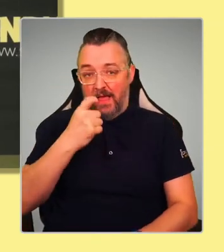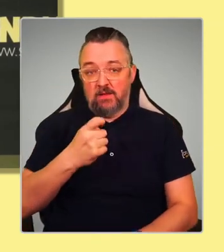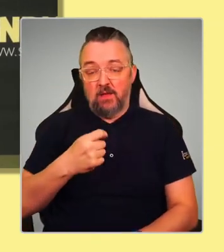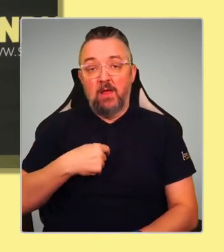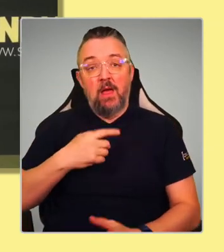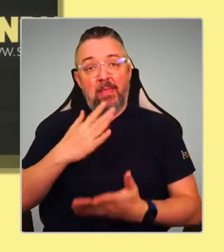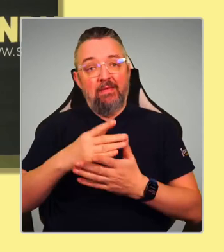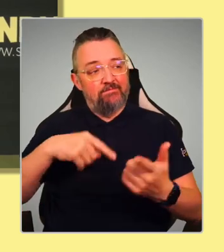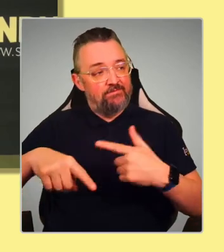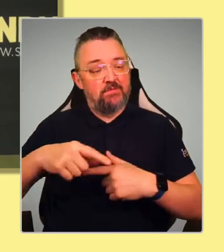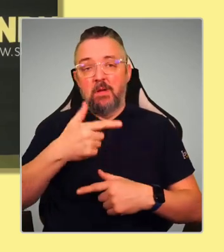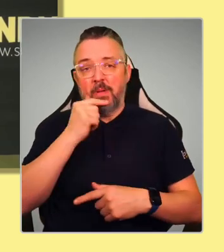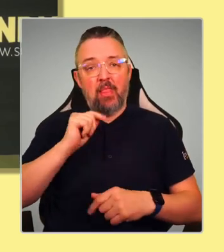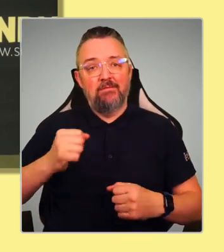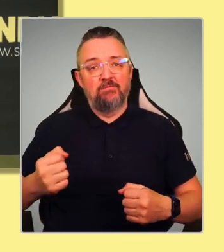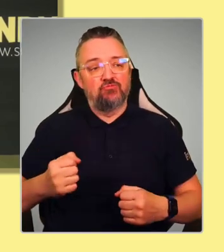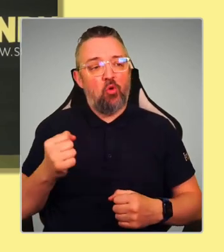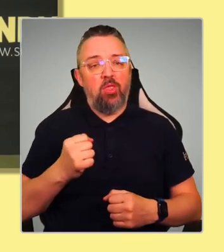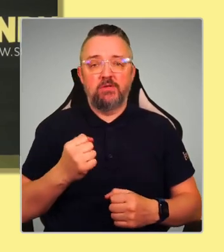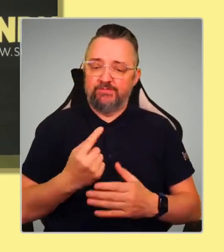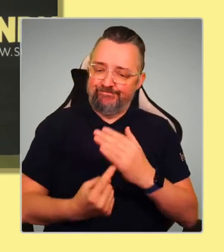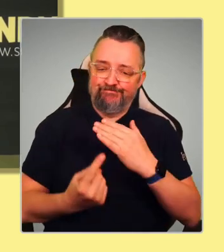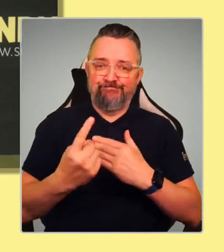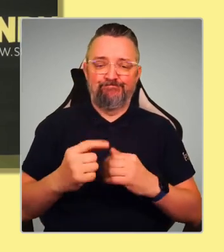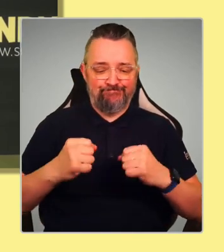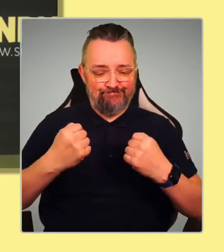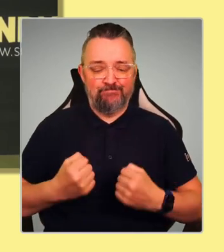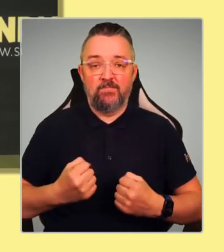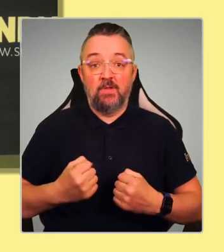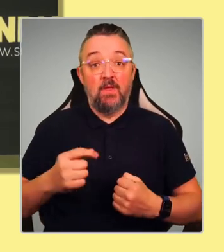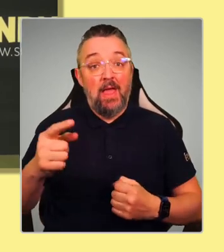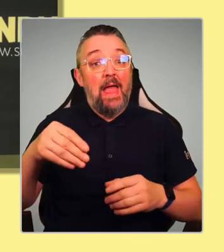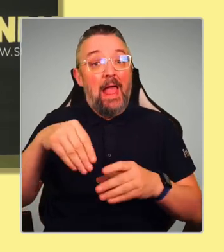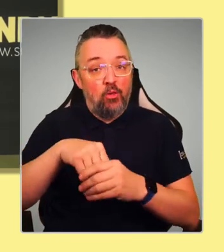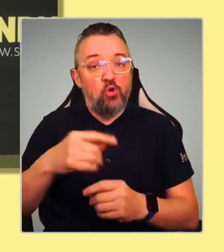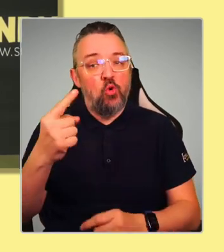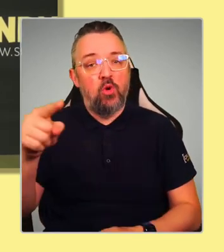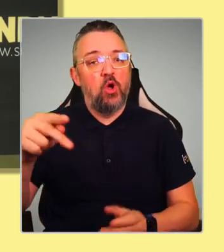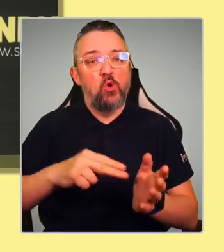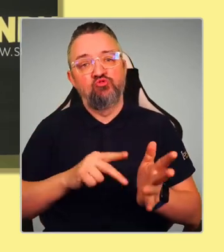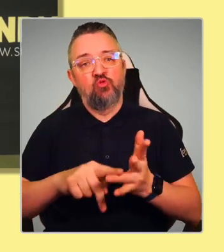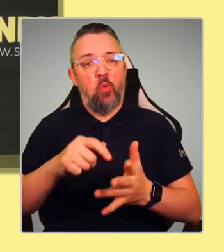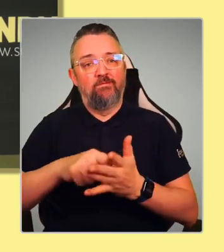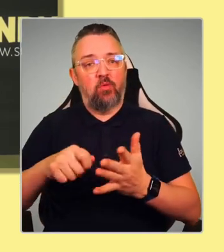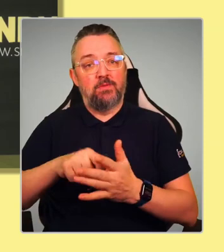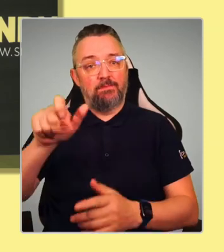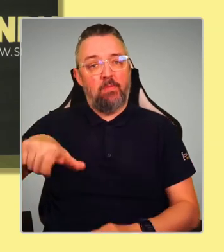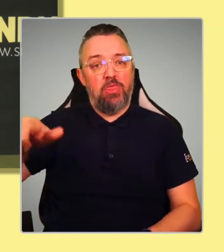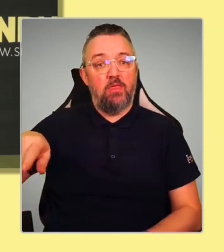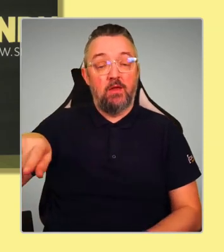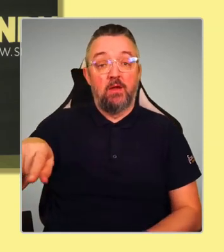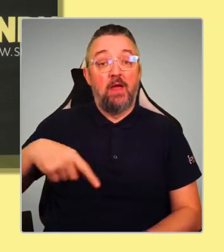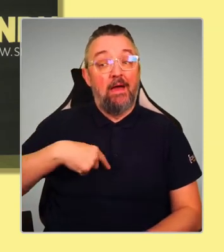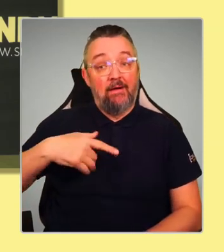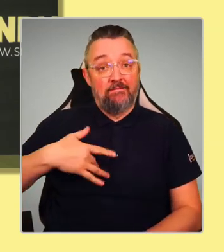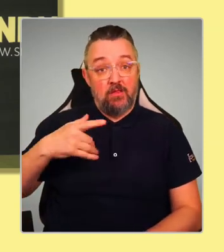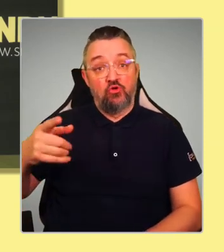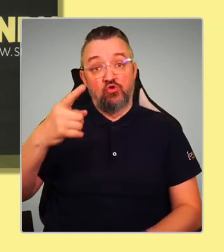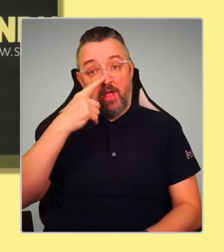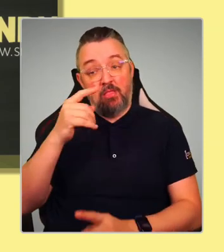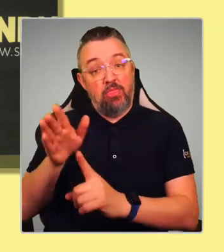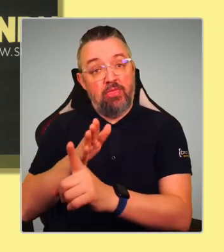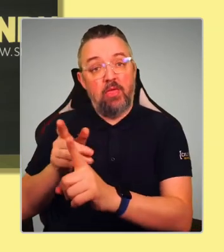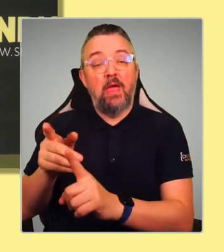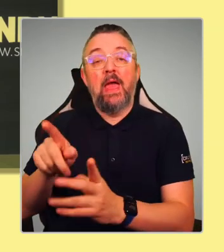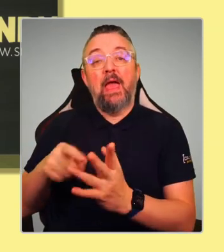And that includes right now, no voters, who I think would be persuaded with the right leader